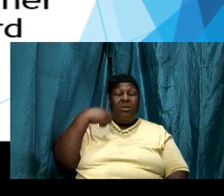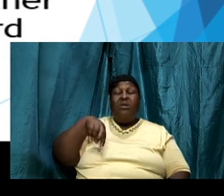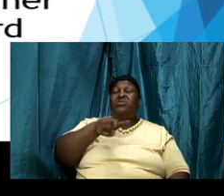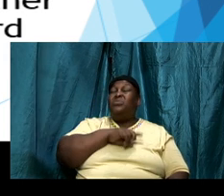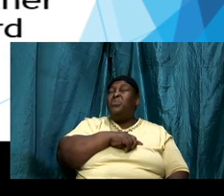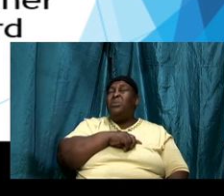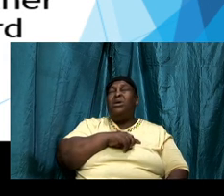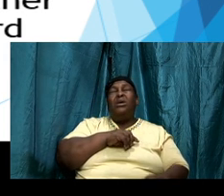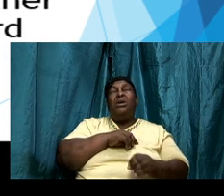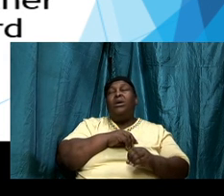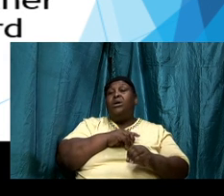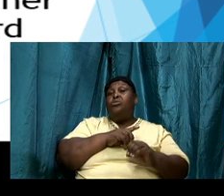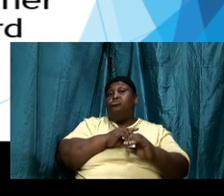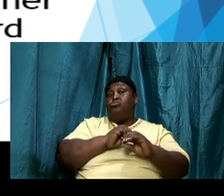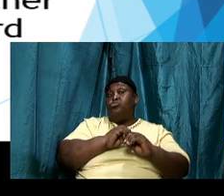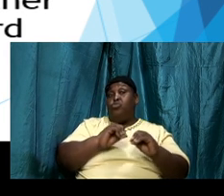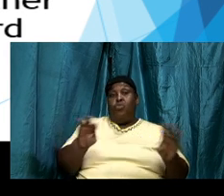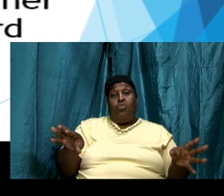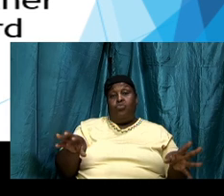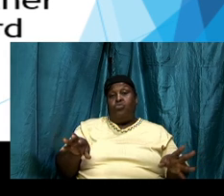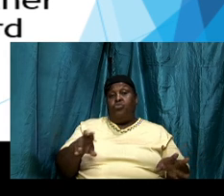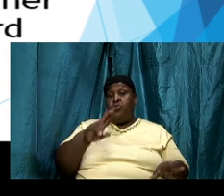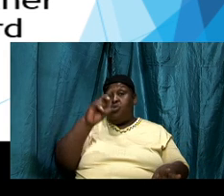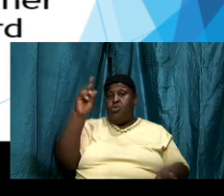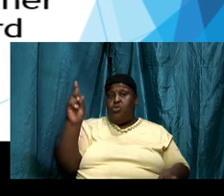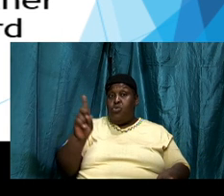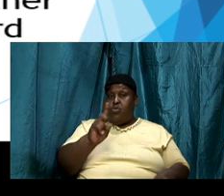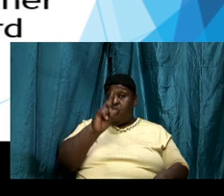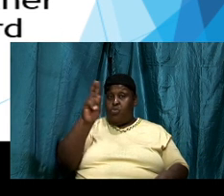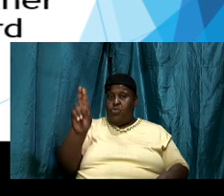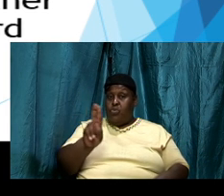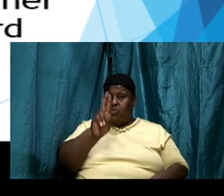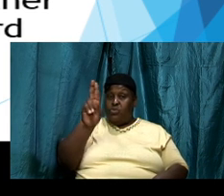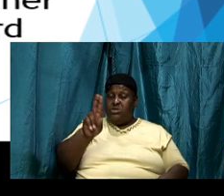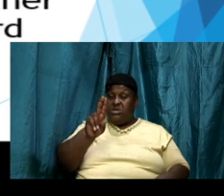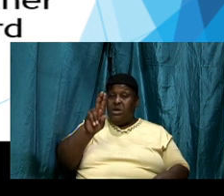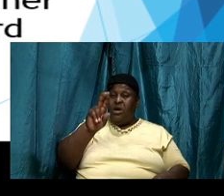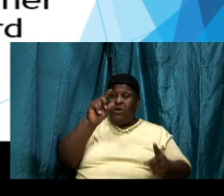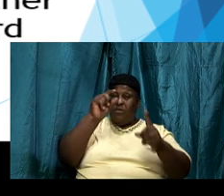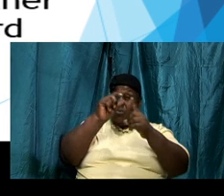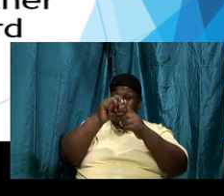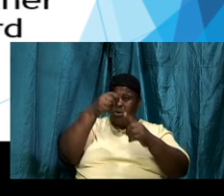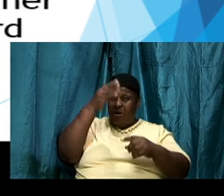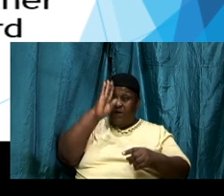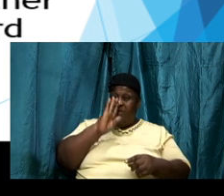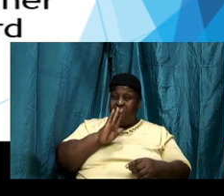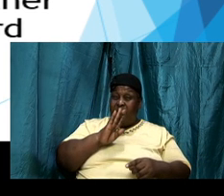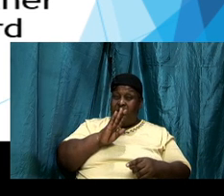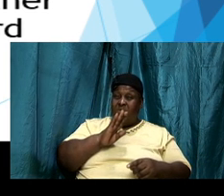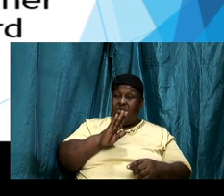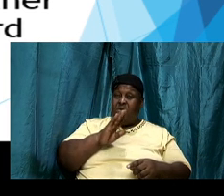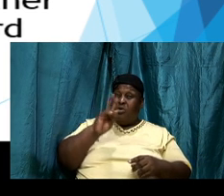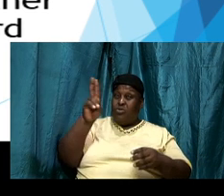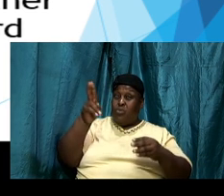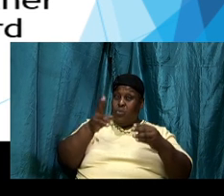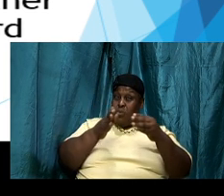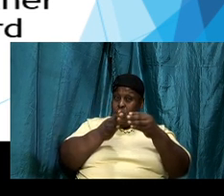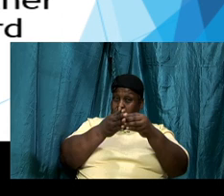we are using our strong will our strong will is no match for the adversary